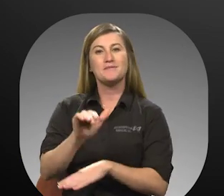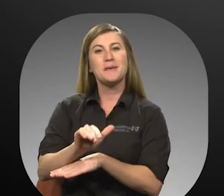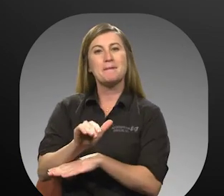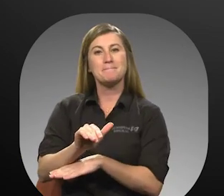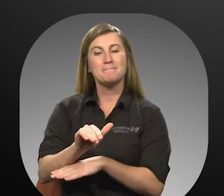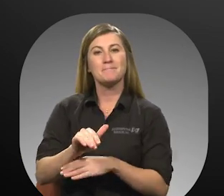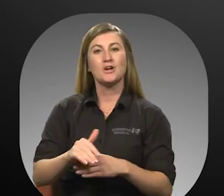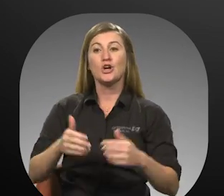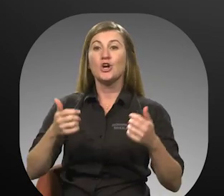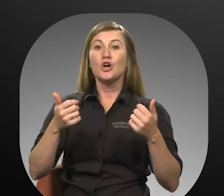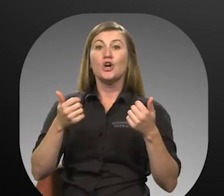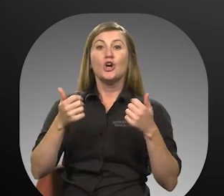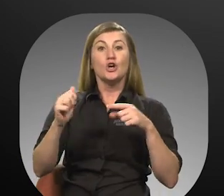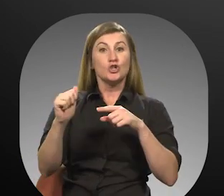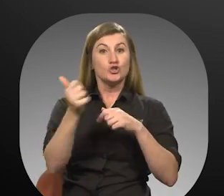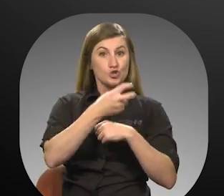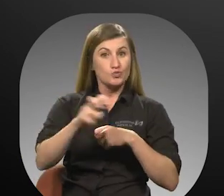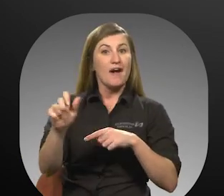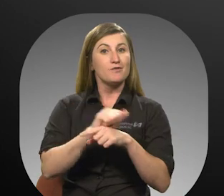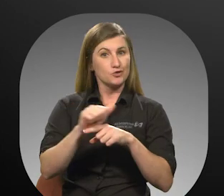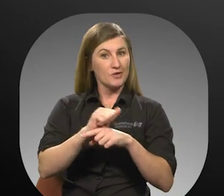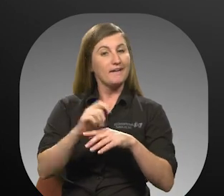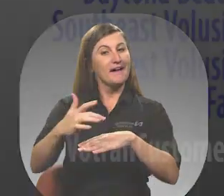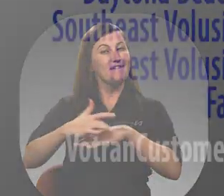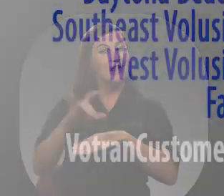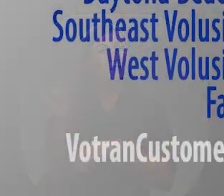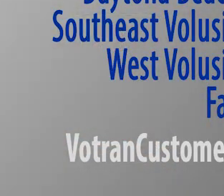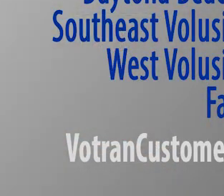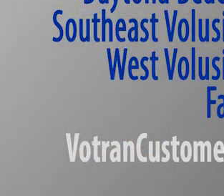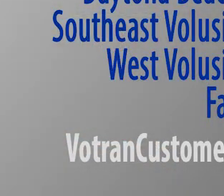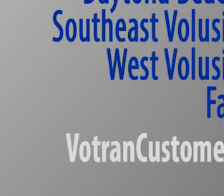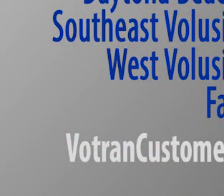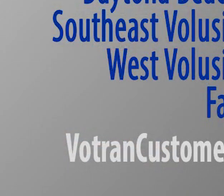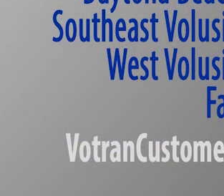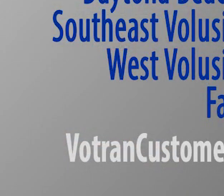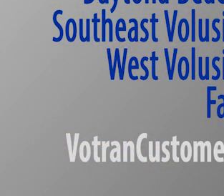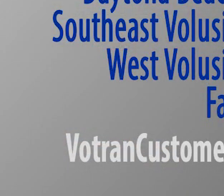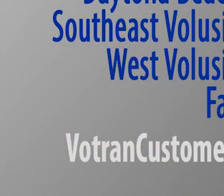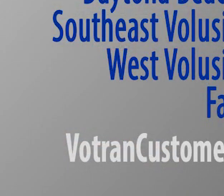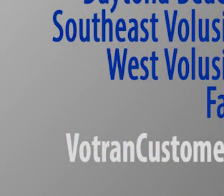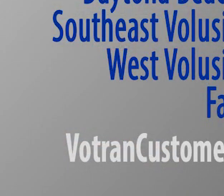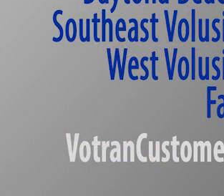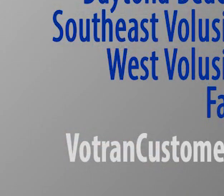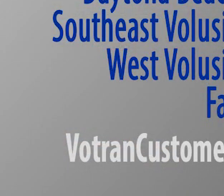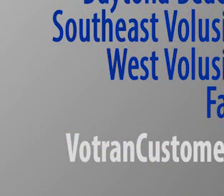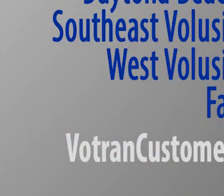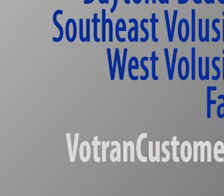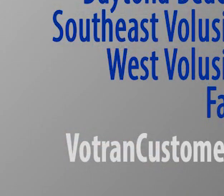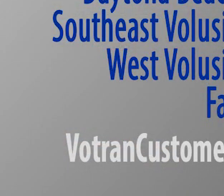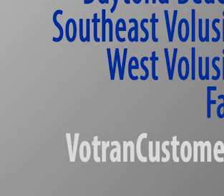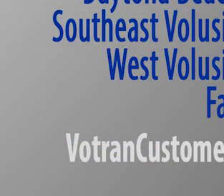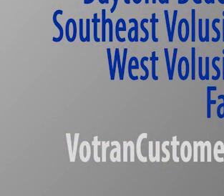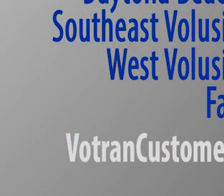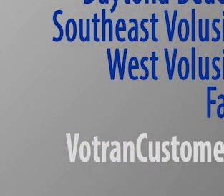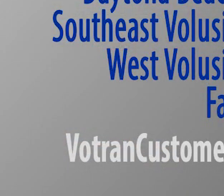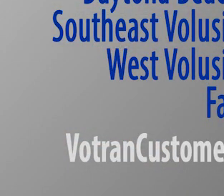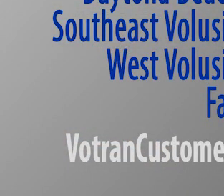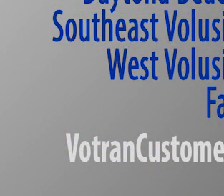.m. Travel training is also available. In Daytona Beach 386